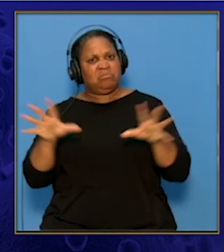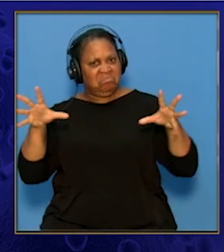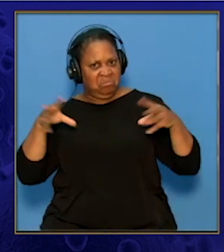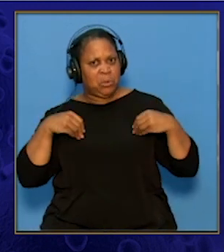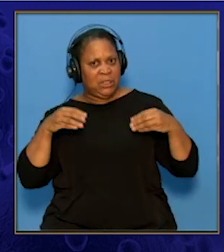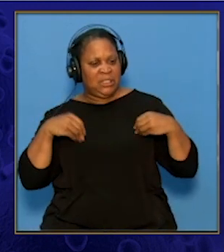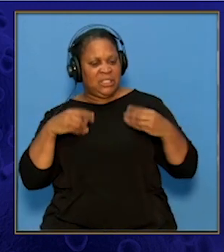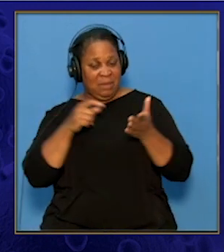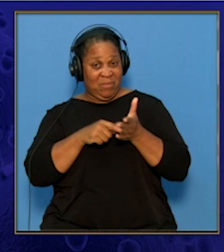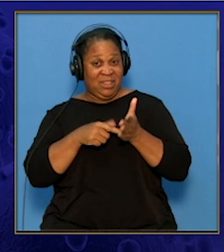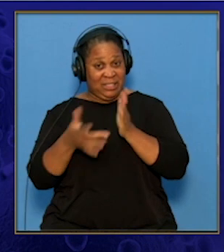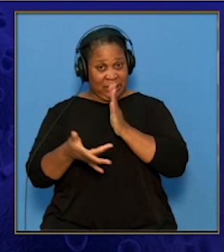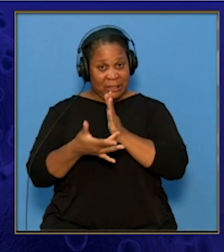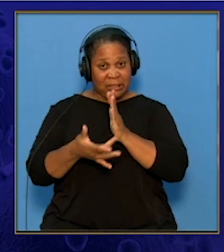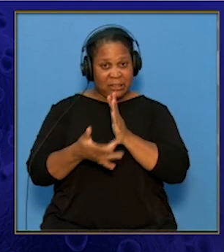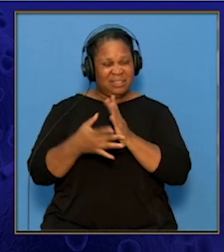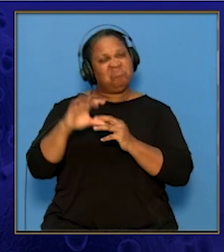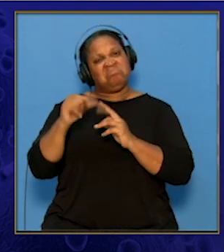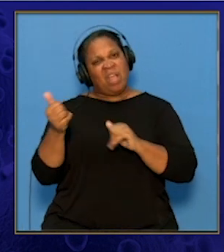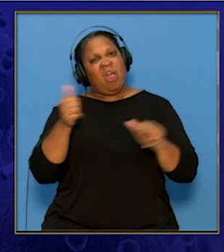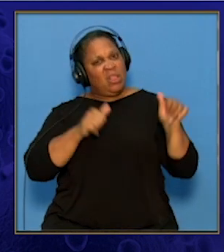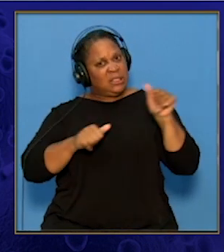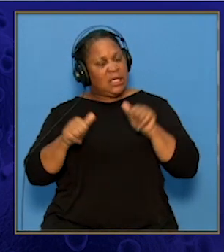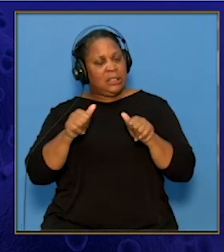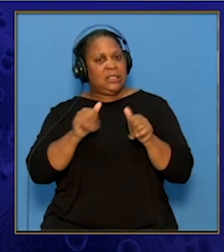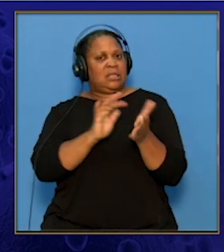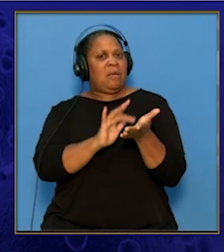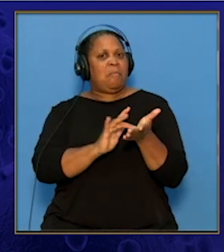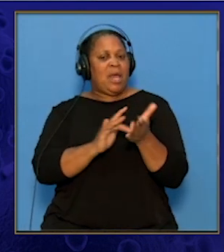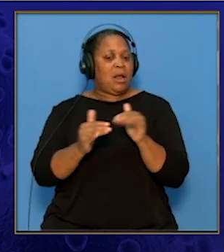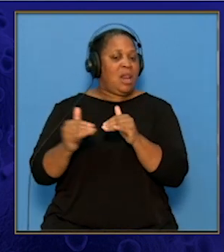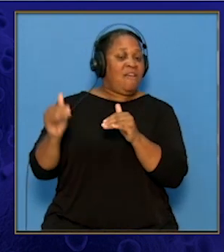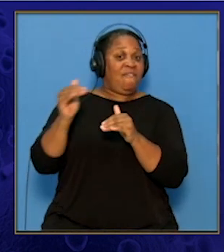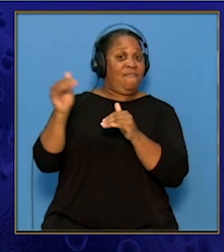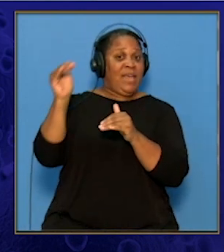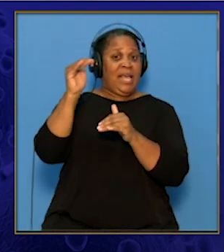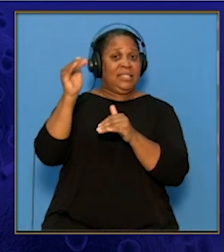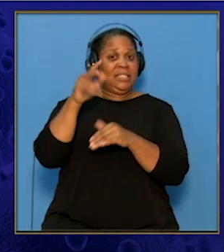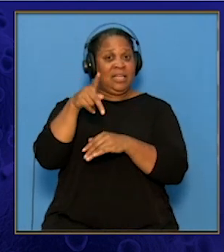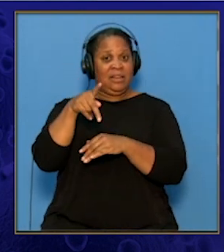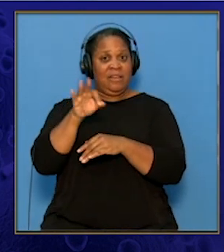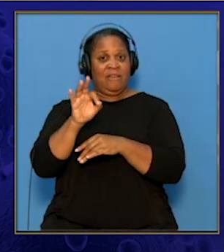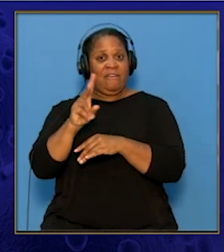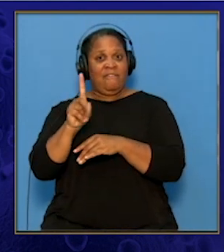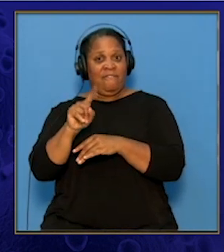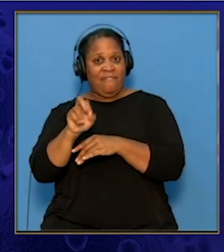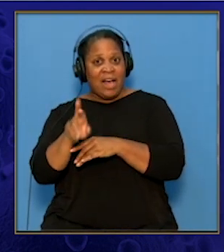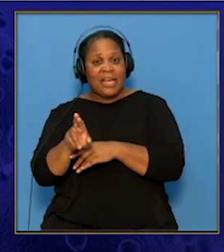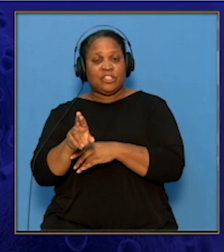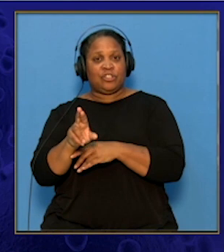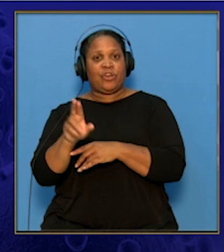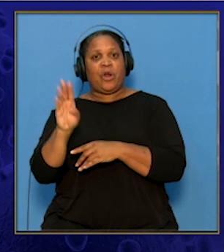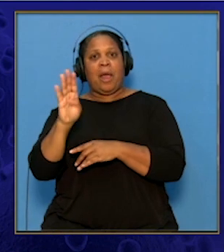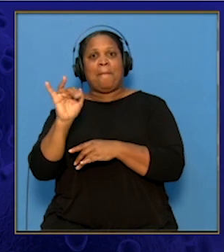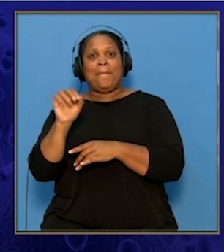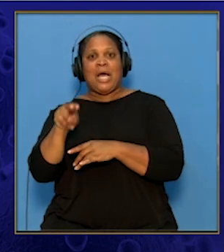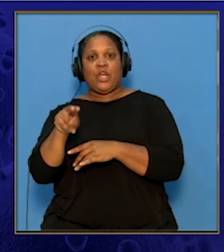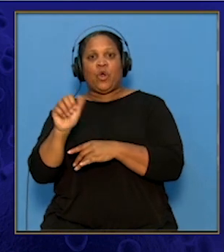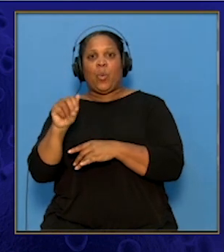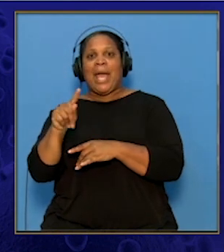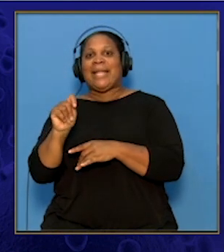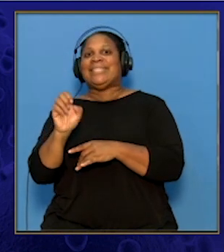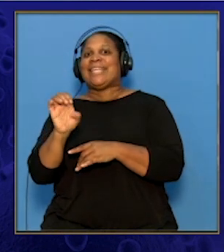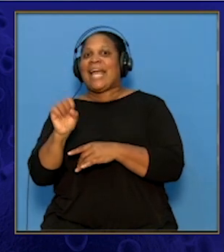Just like every other scientific and medical advancement, Pfizer and BioNTech's large study